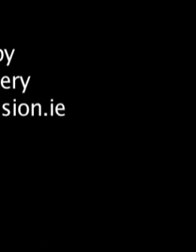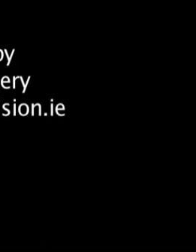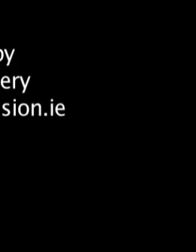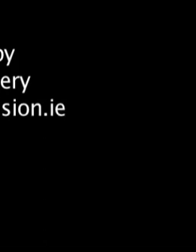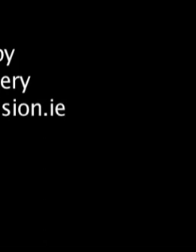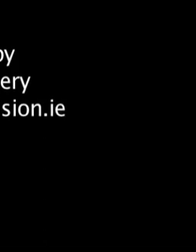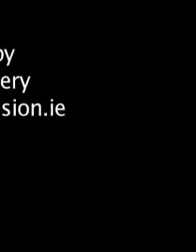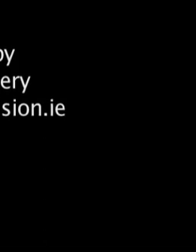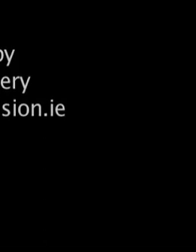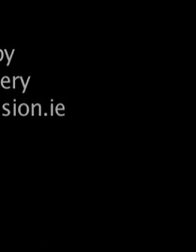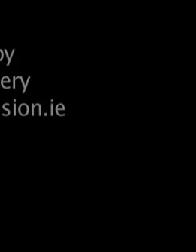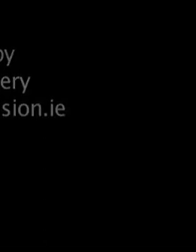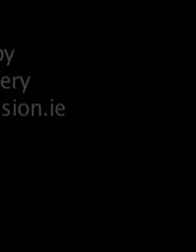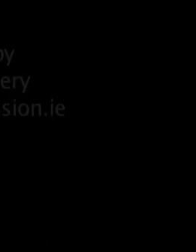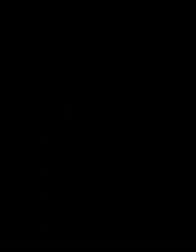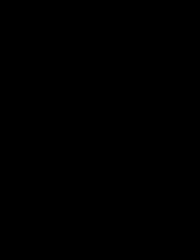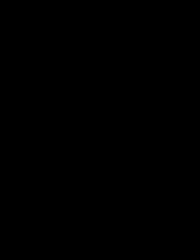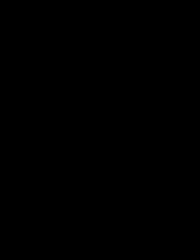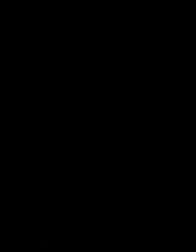The following for John. The following video. following video is You